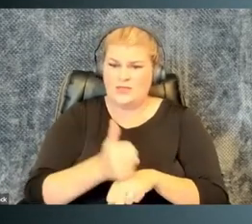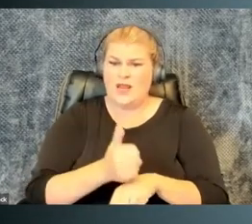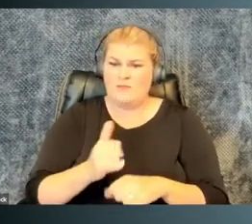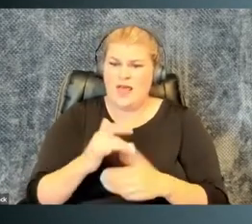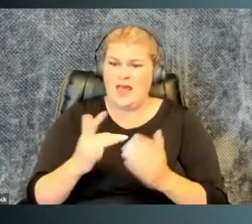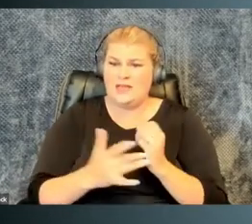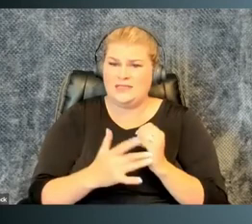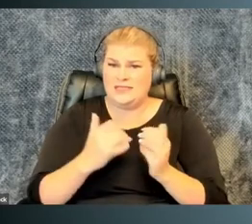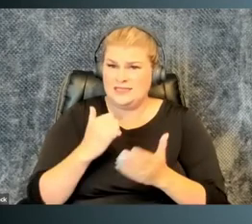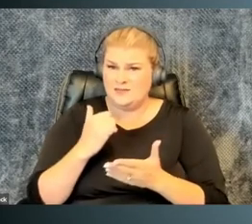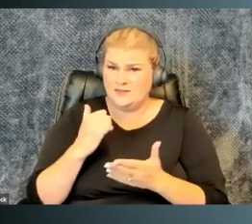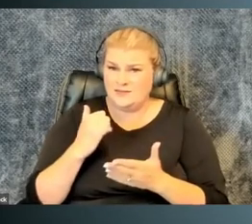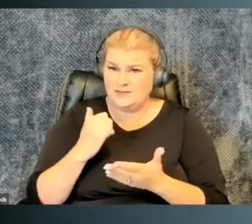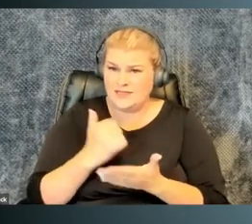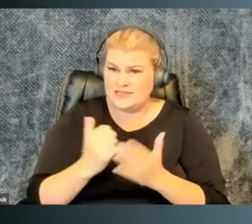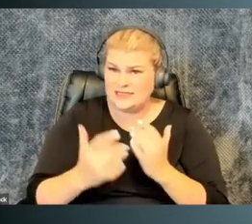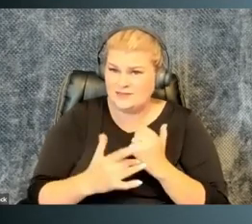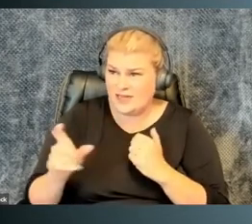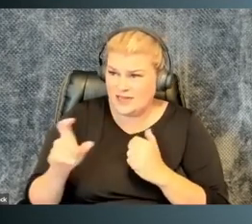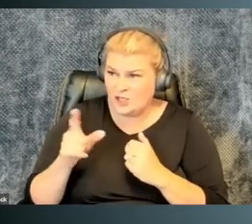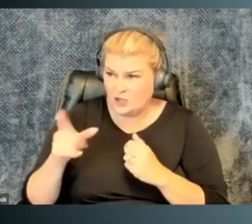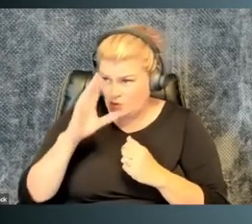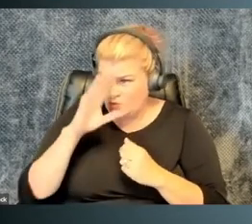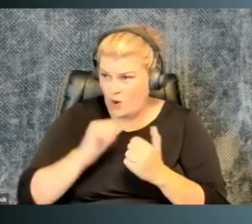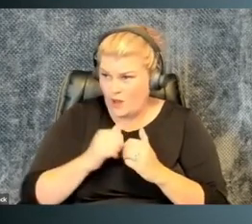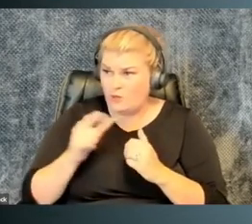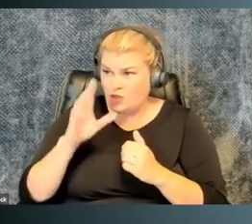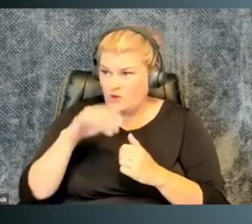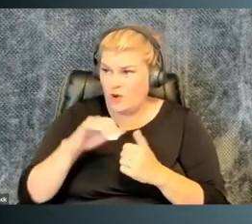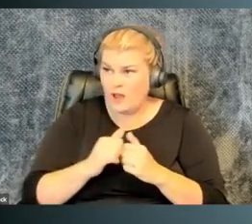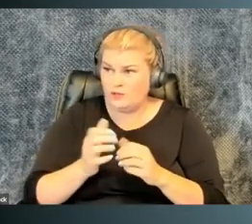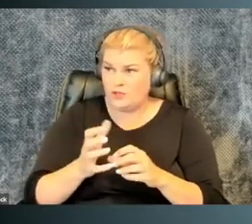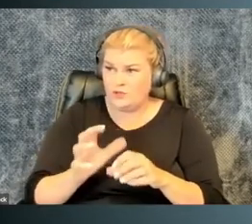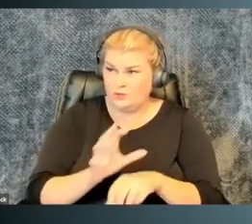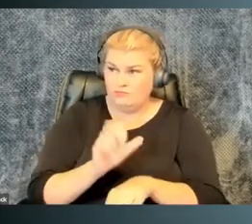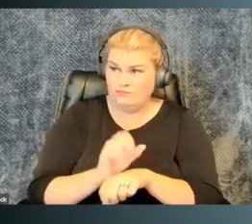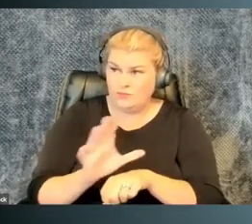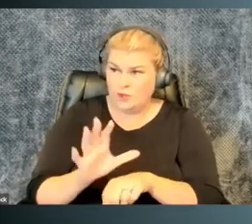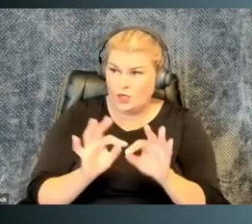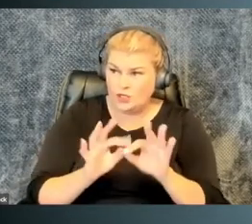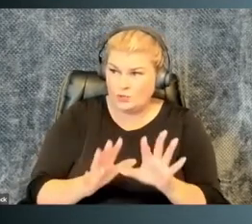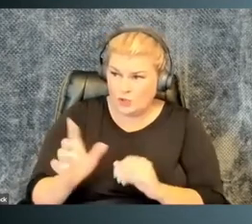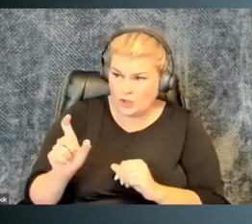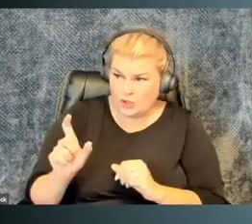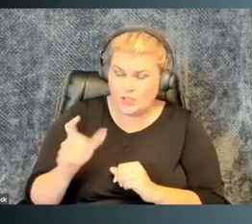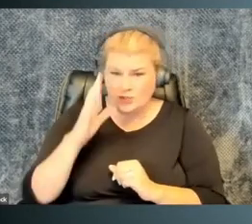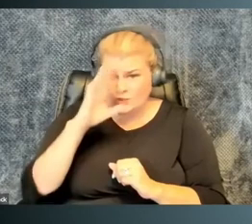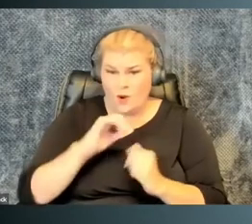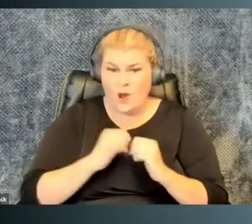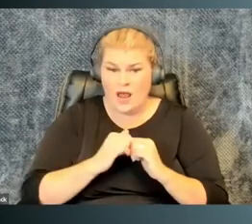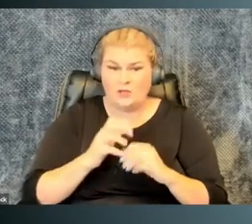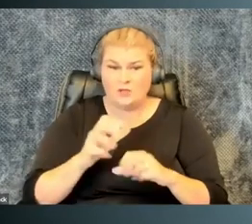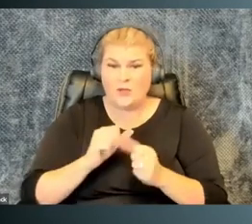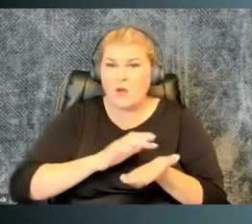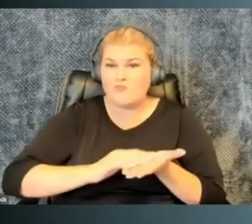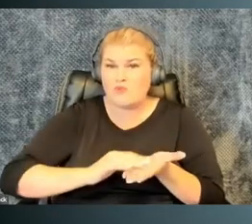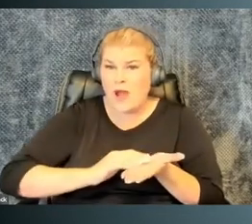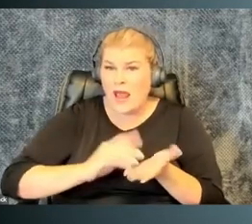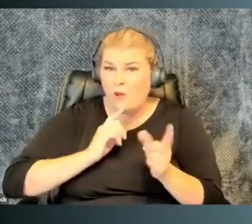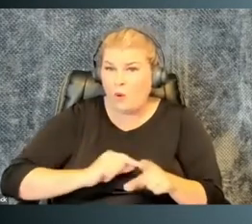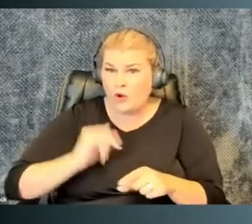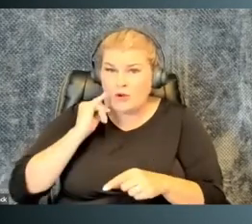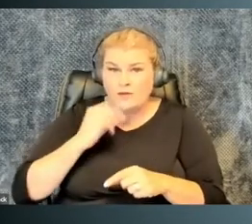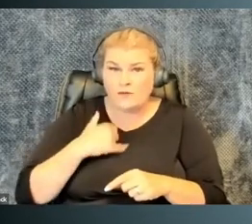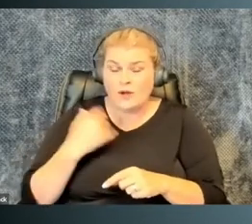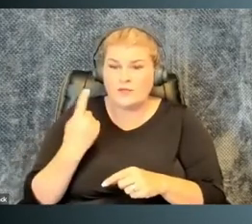paperwork? Can you set up the assistive tech? Do you know how? Do you know how to book your ASL interpreter? Do